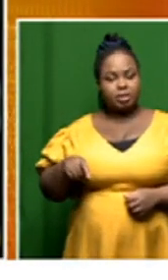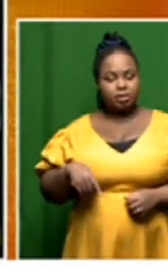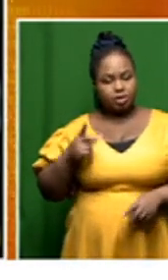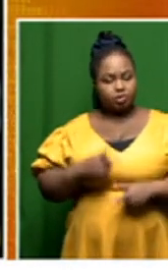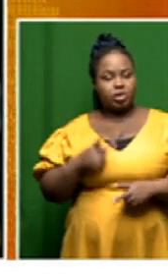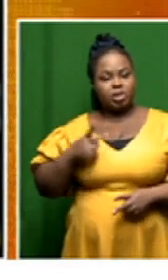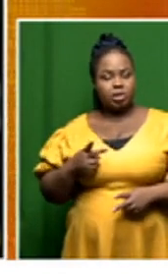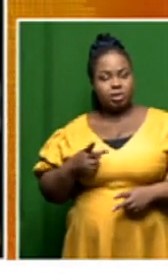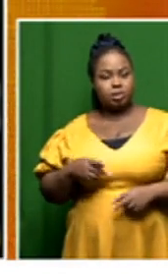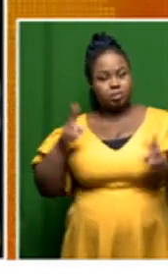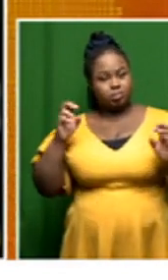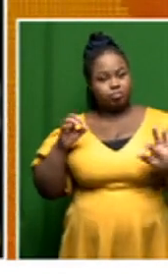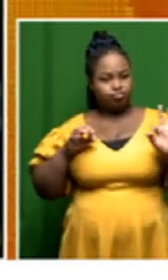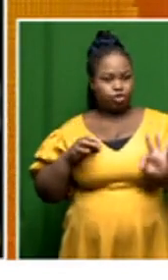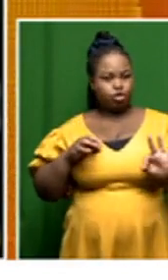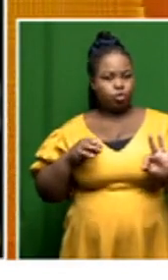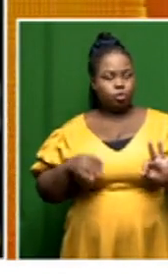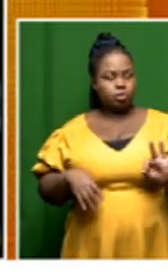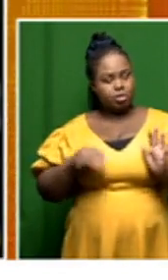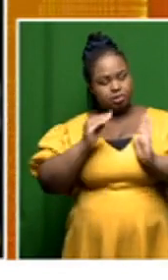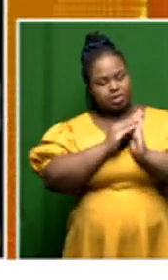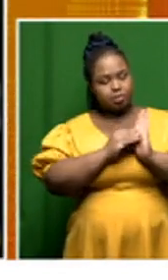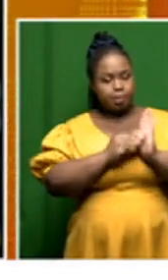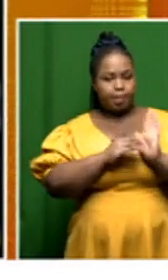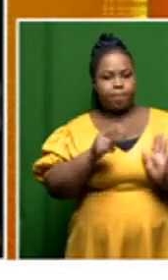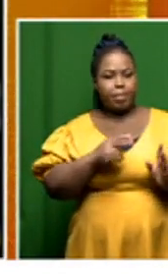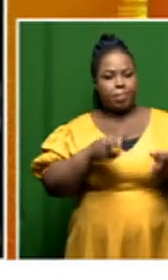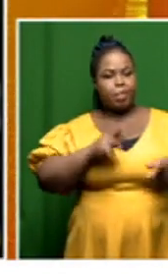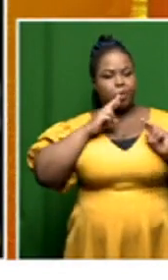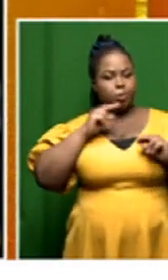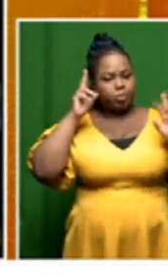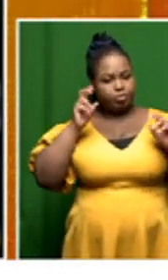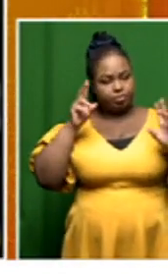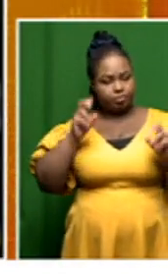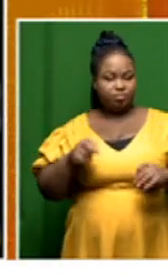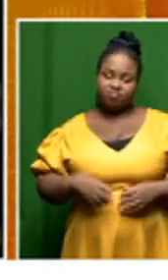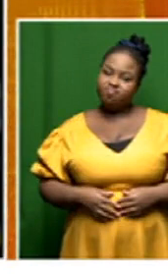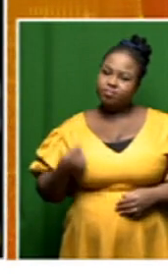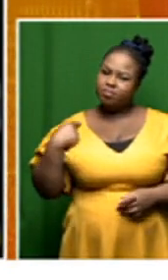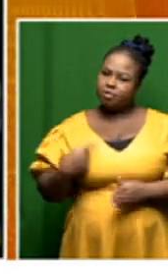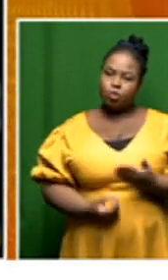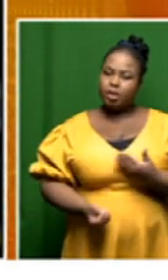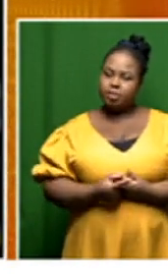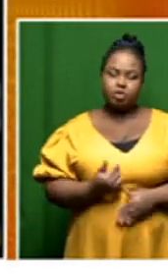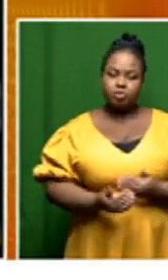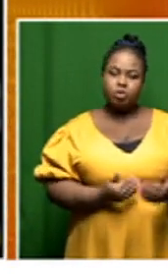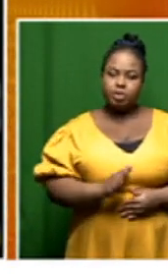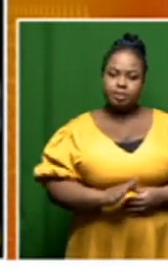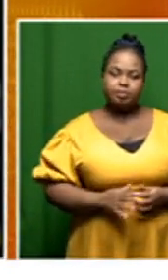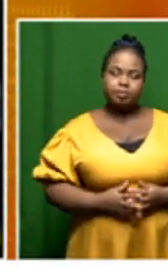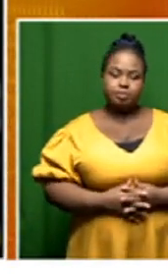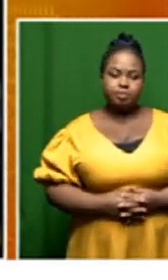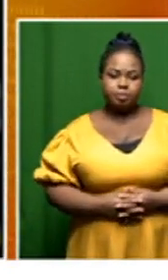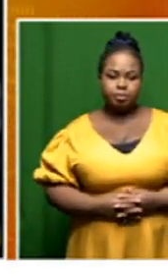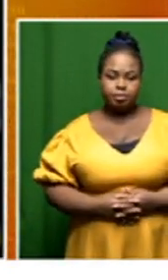finalize these matters and you've listed some respondents that have to deal with the matter so what since happened with regard to